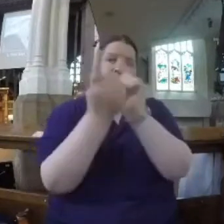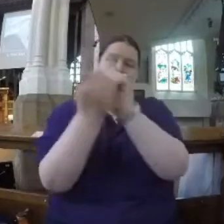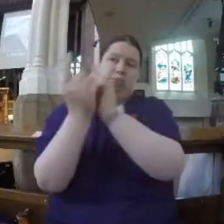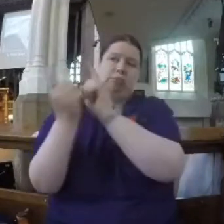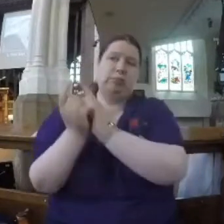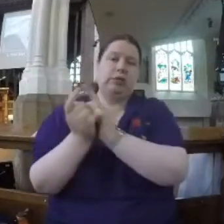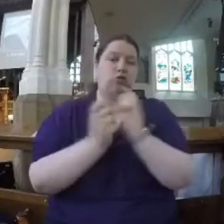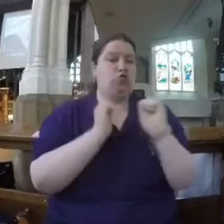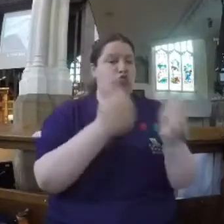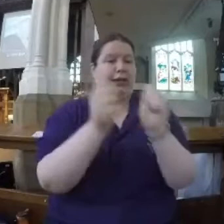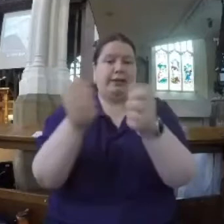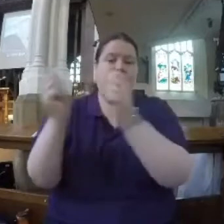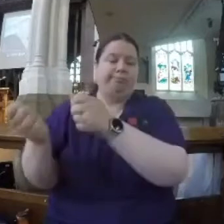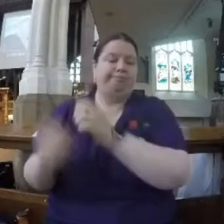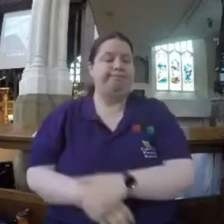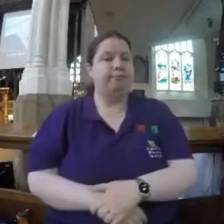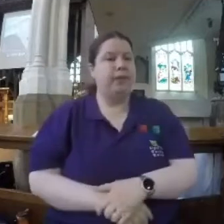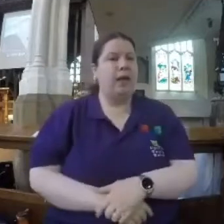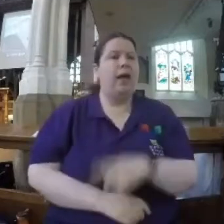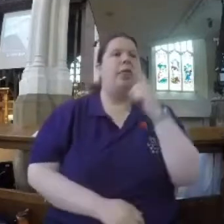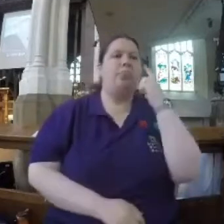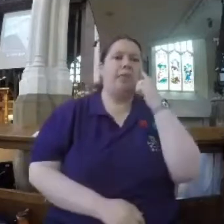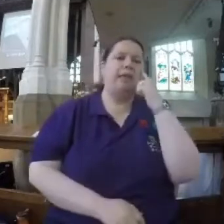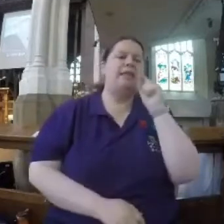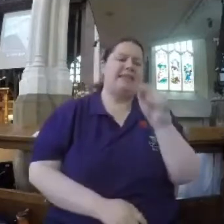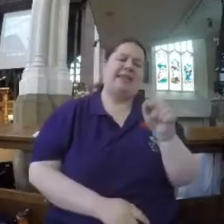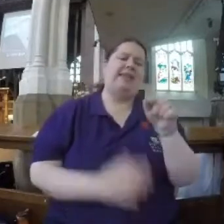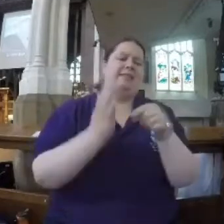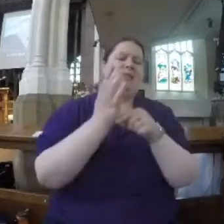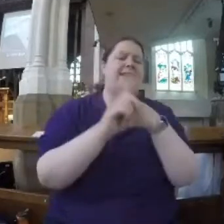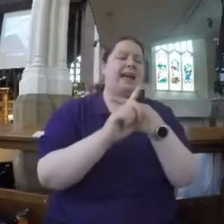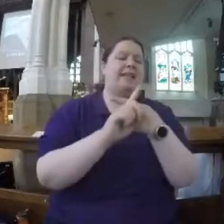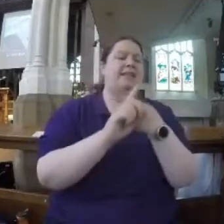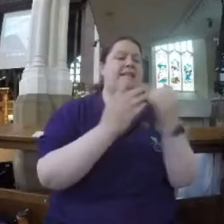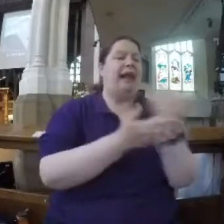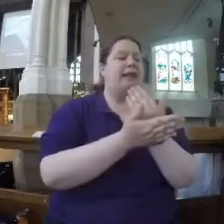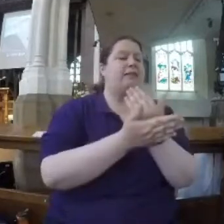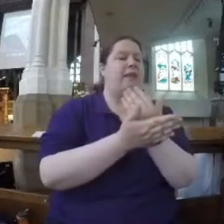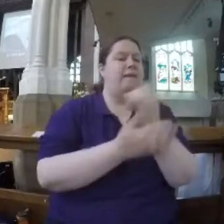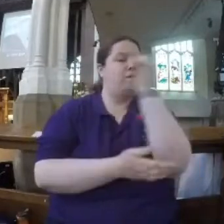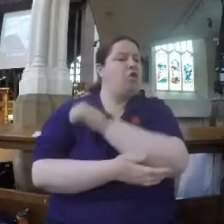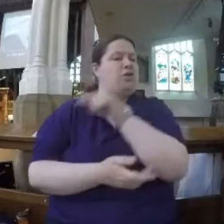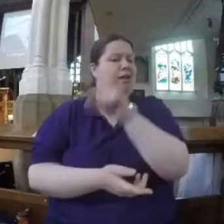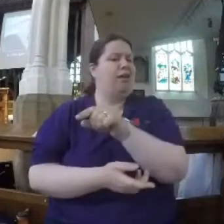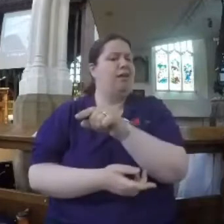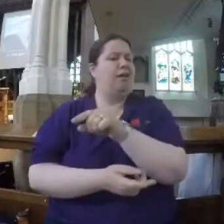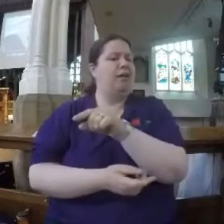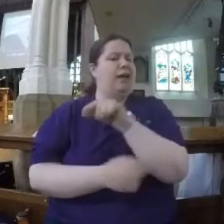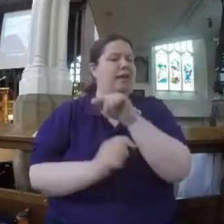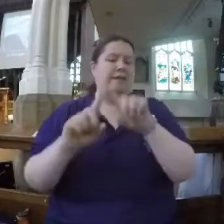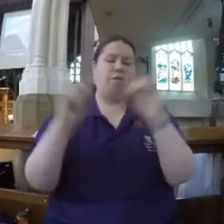And I guess in that we see a reflection of the tax collector and the Pharisees' differing attitudes in our first reading.